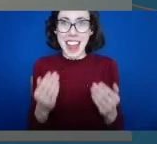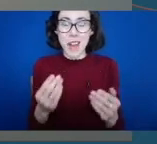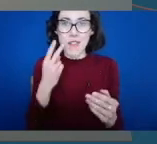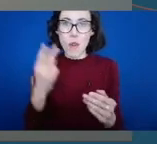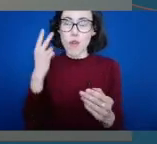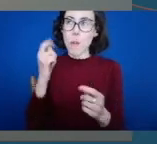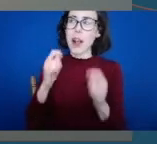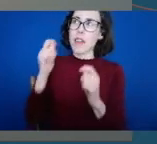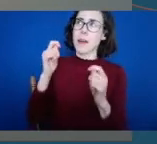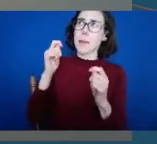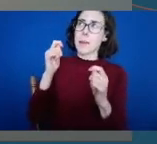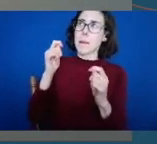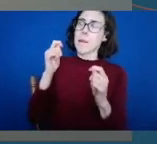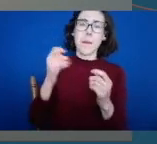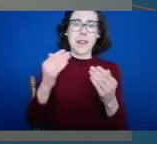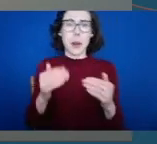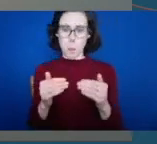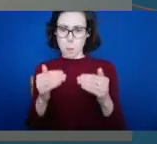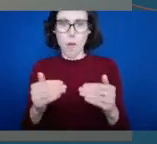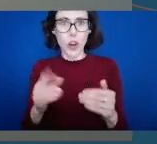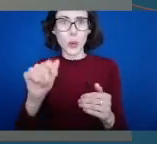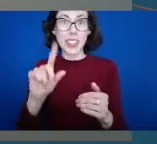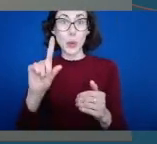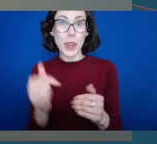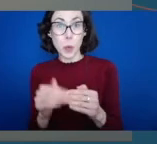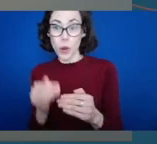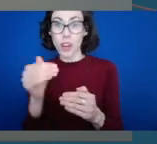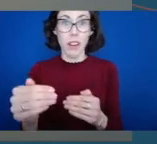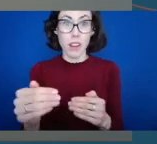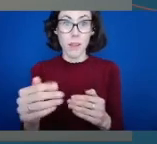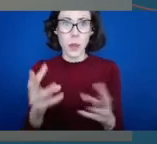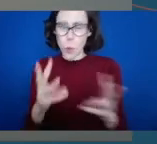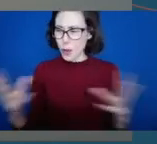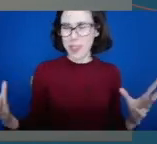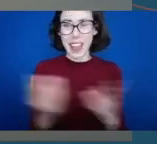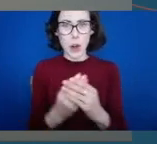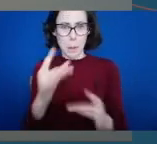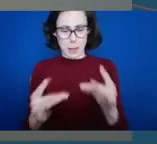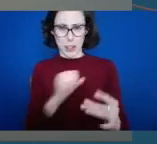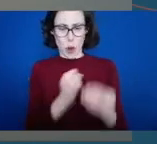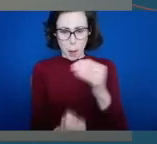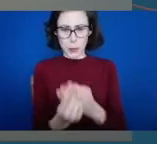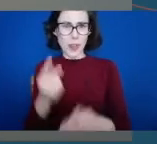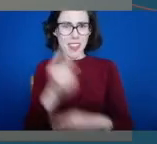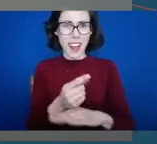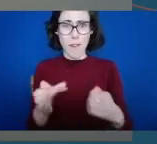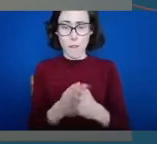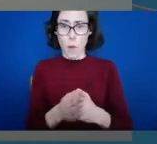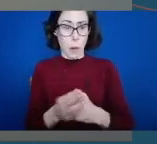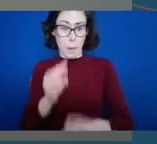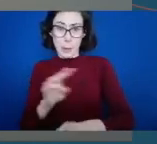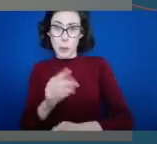into 2021 with a collective approach to continuing to ensure sport and physical activity opportunities are provided for people with disabilities.